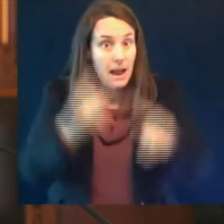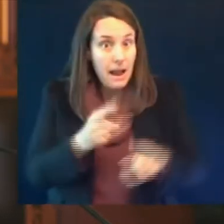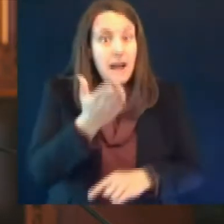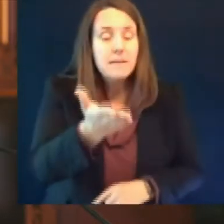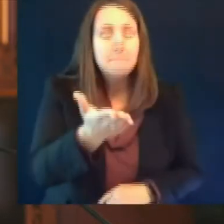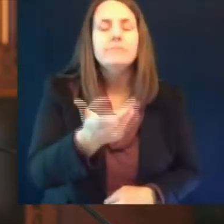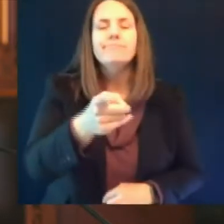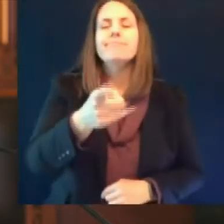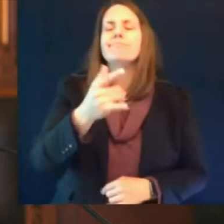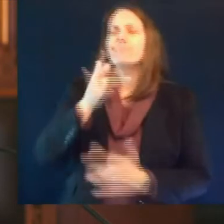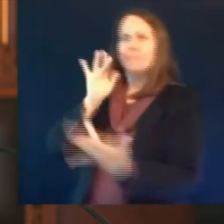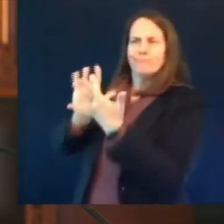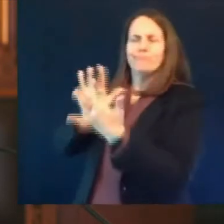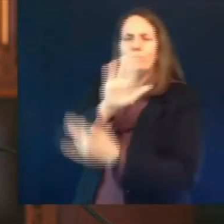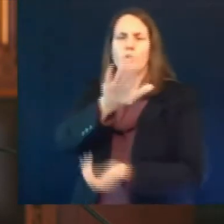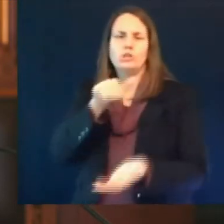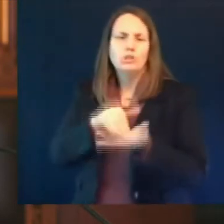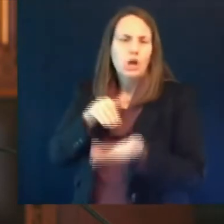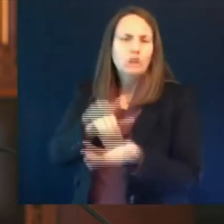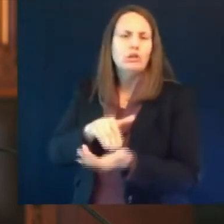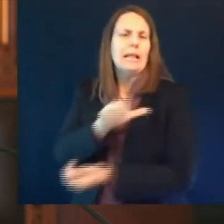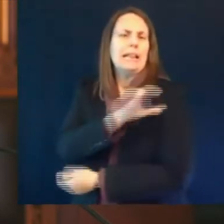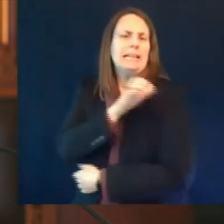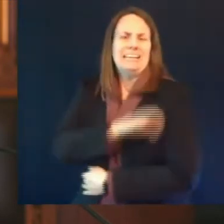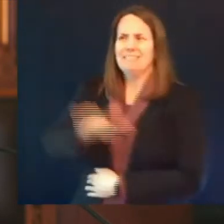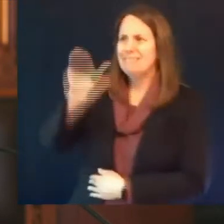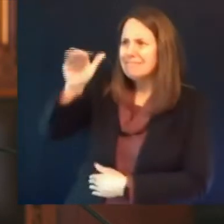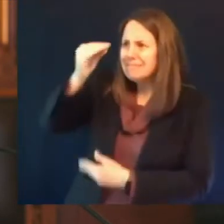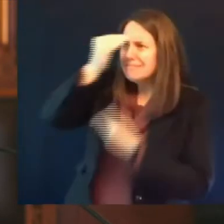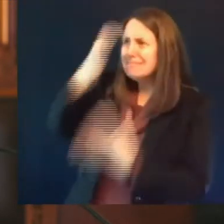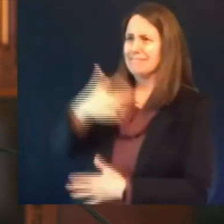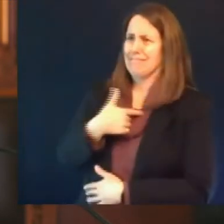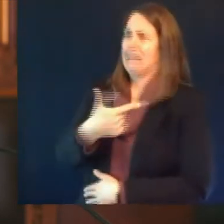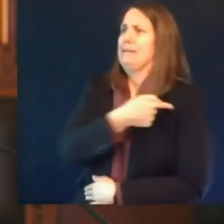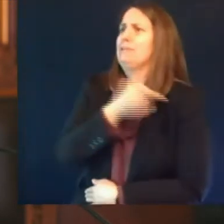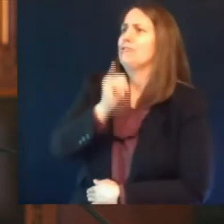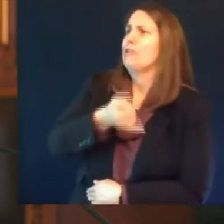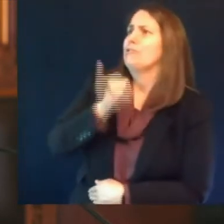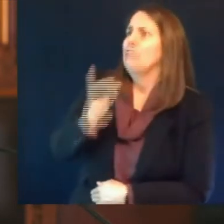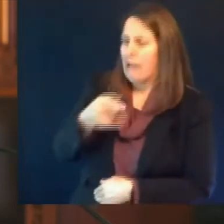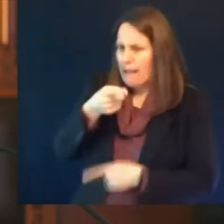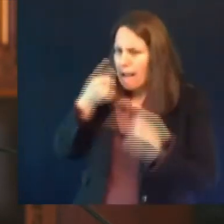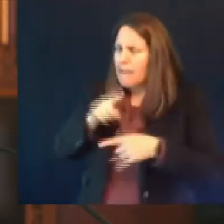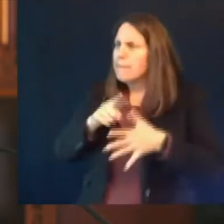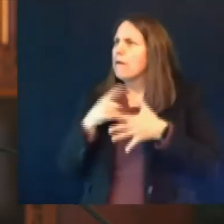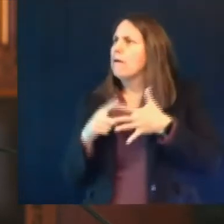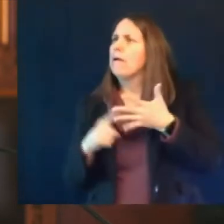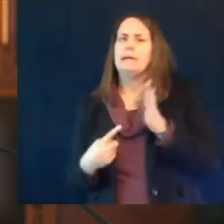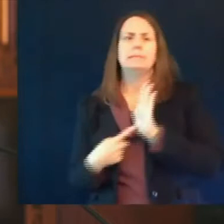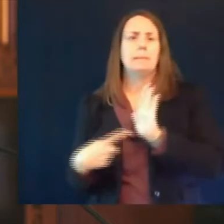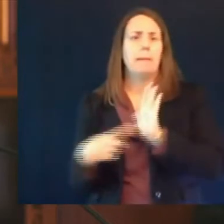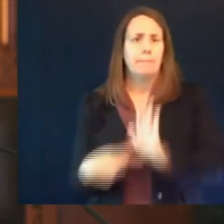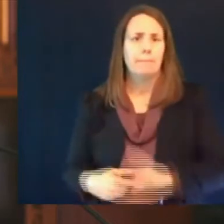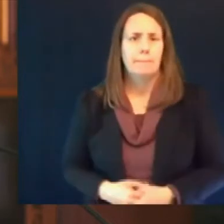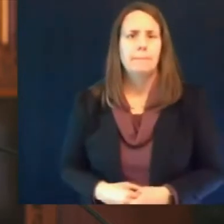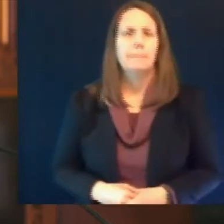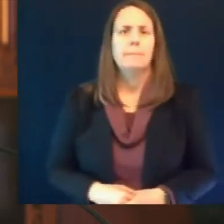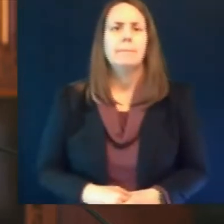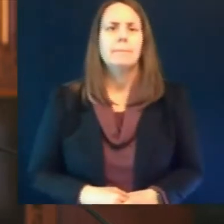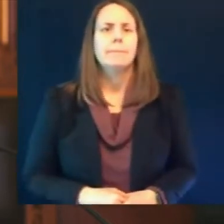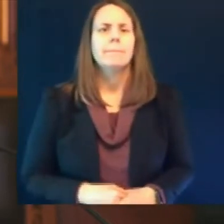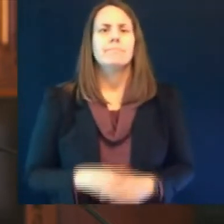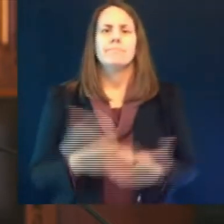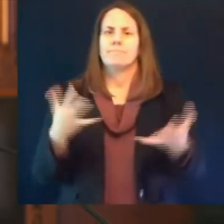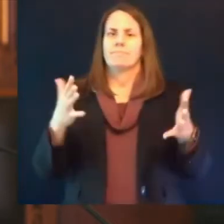the use of the vaccine adverse events reporting system we call it vares by providers